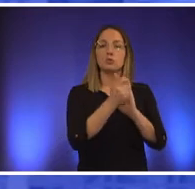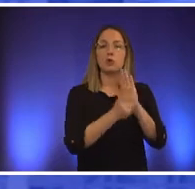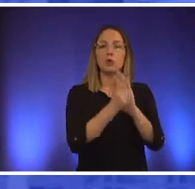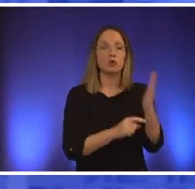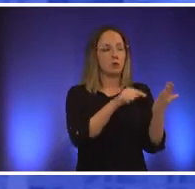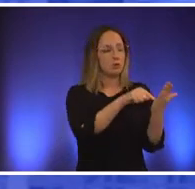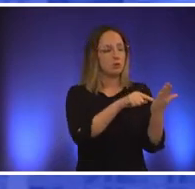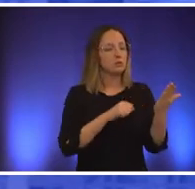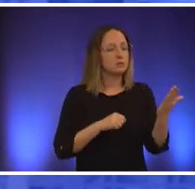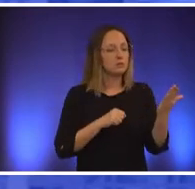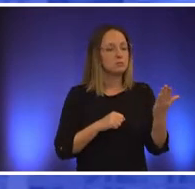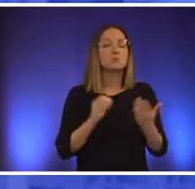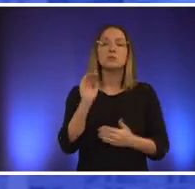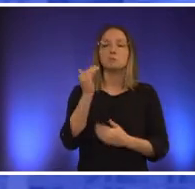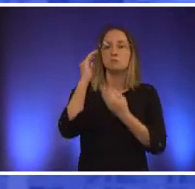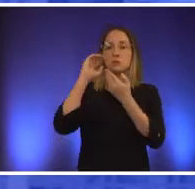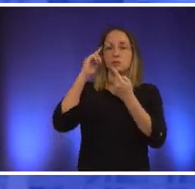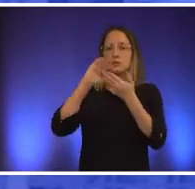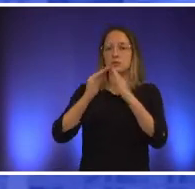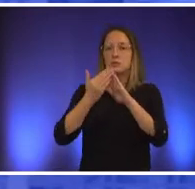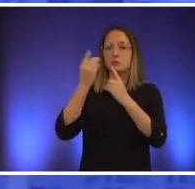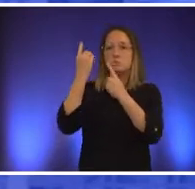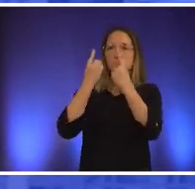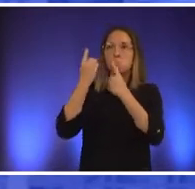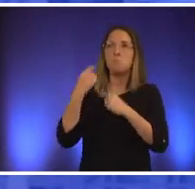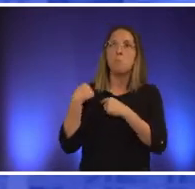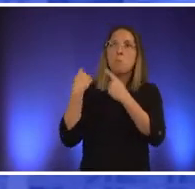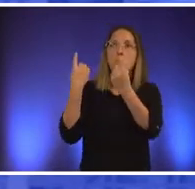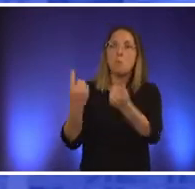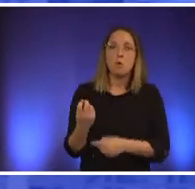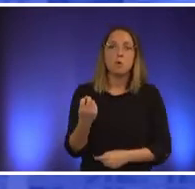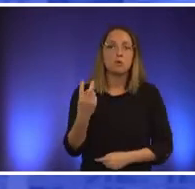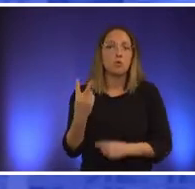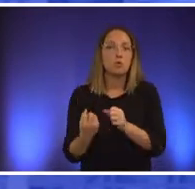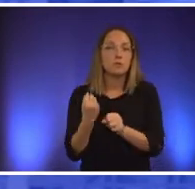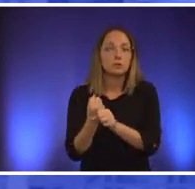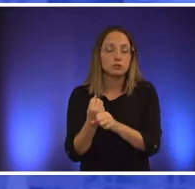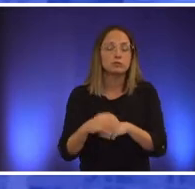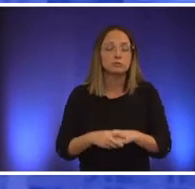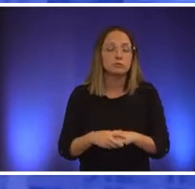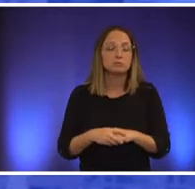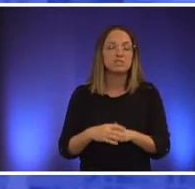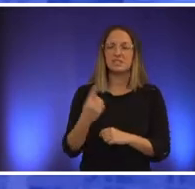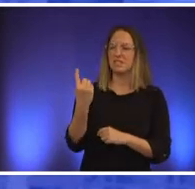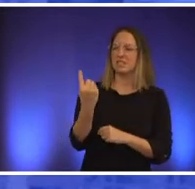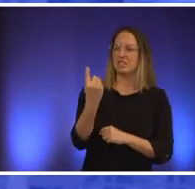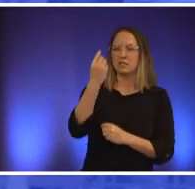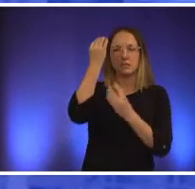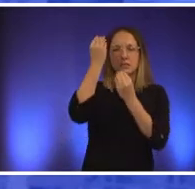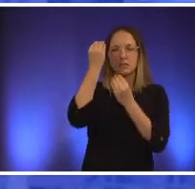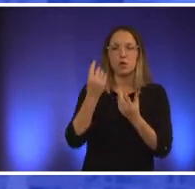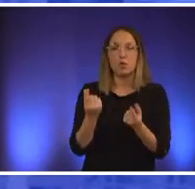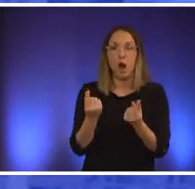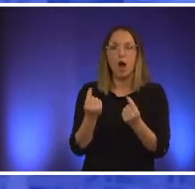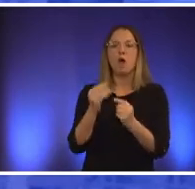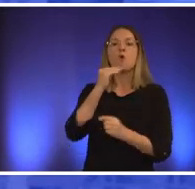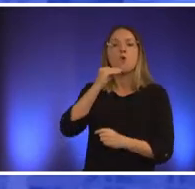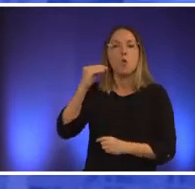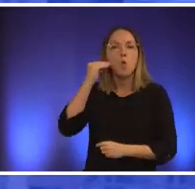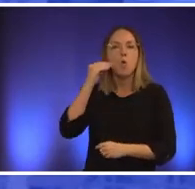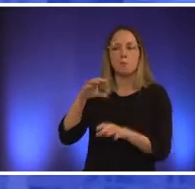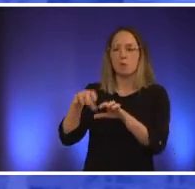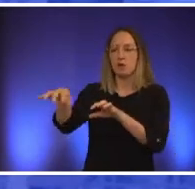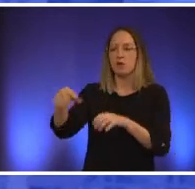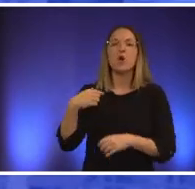has been thinking about doing something there for about 12 years and by something i mean homes so while we while we while we cuss and discuss